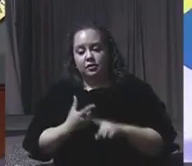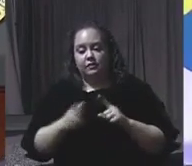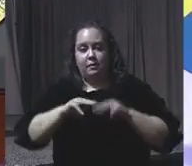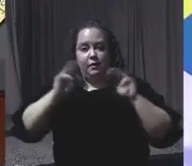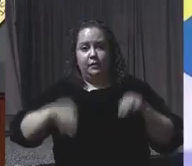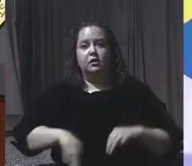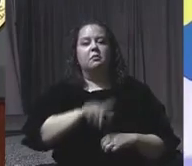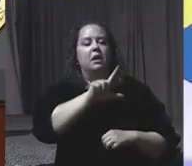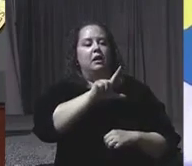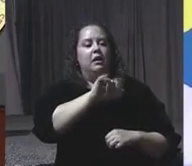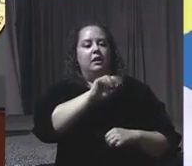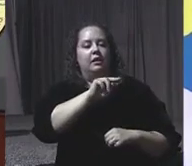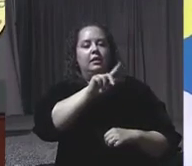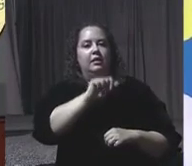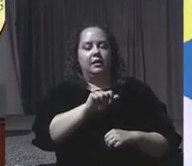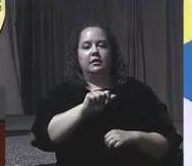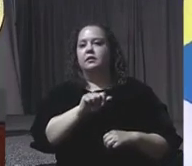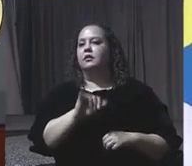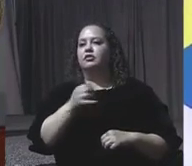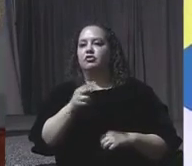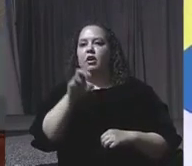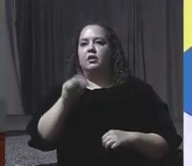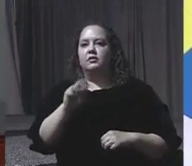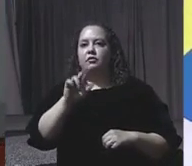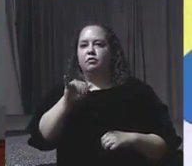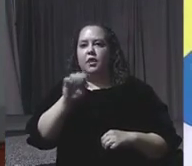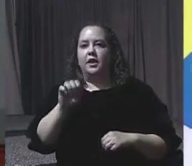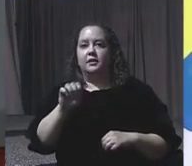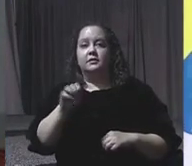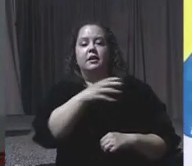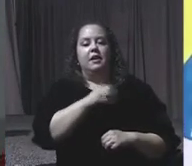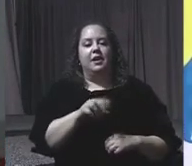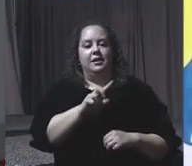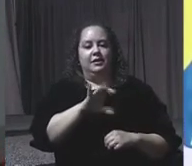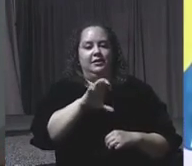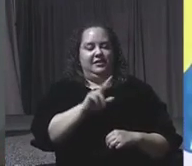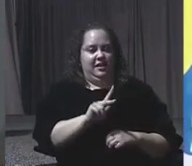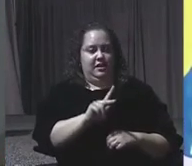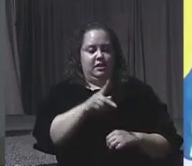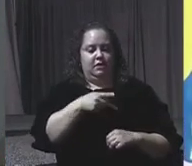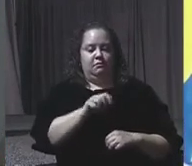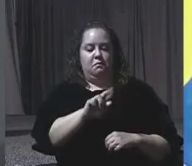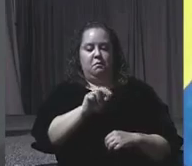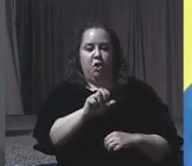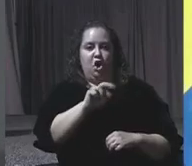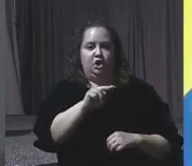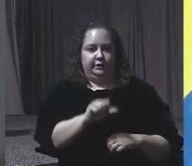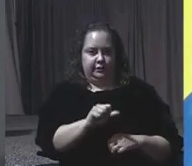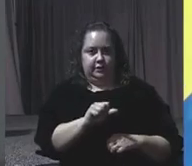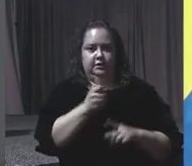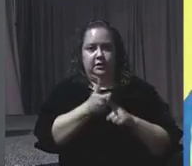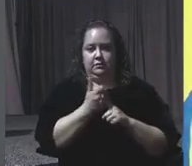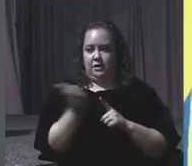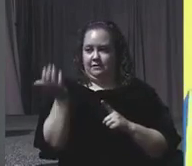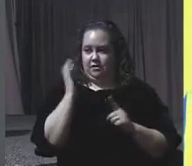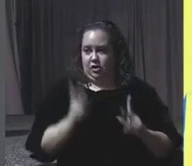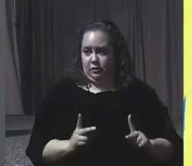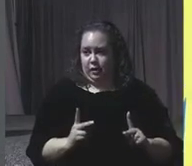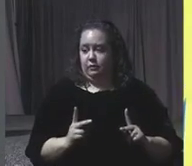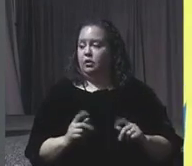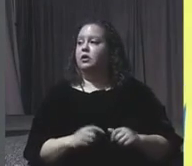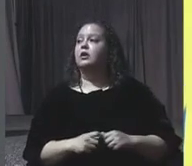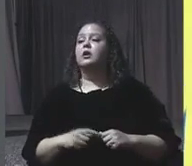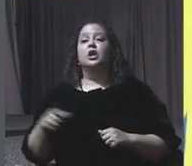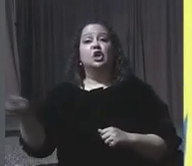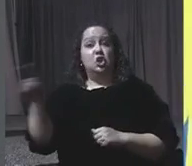by Linda Johnson-Rice and Dick Parsons. We are so indebted to you because you believed when there wasn't